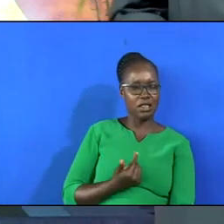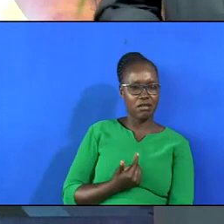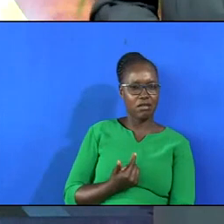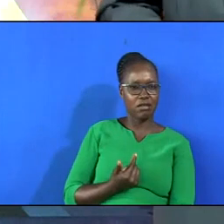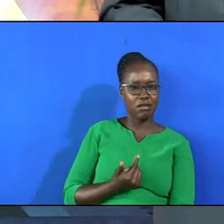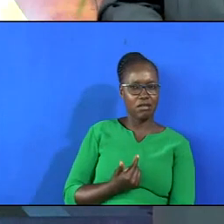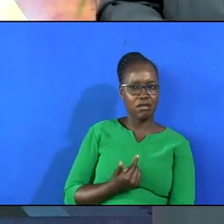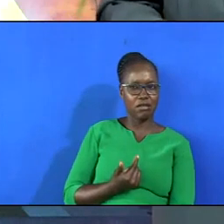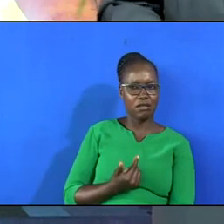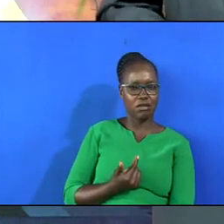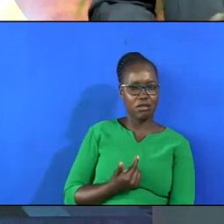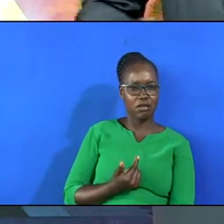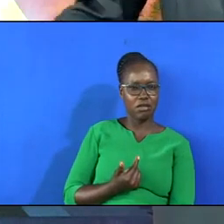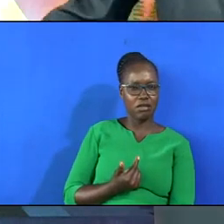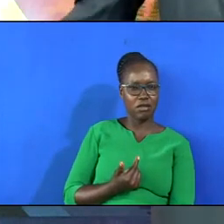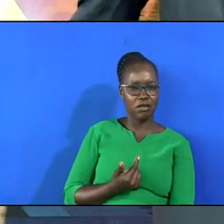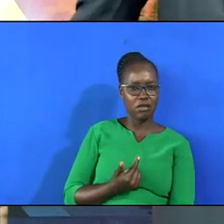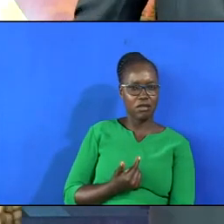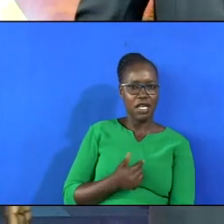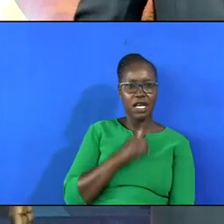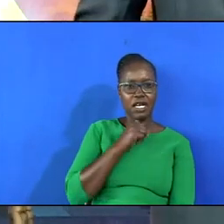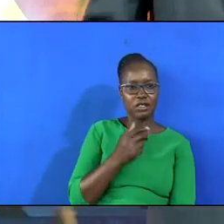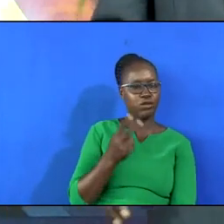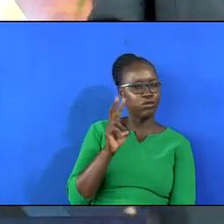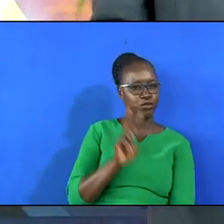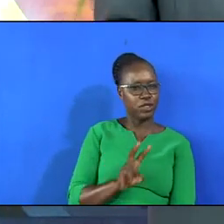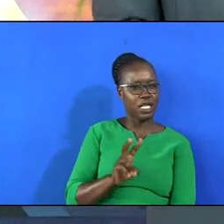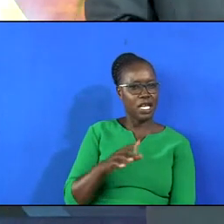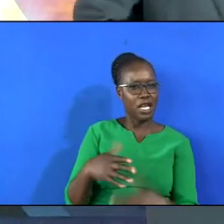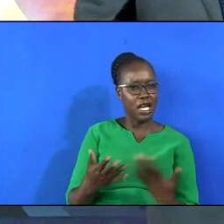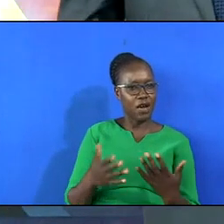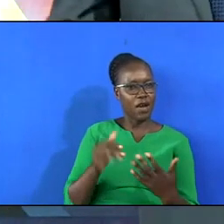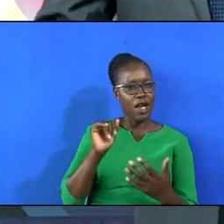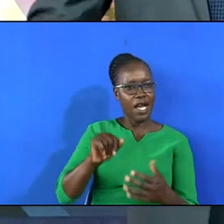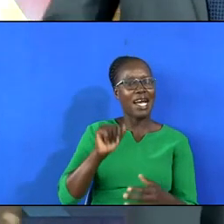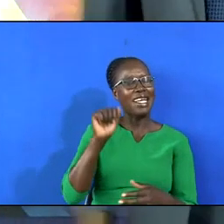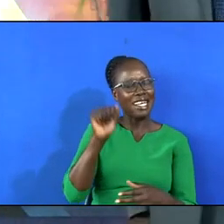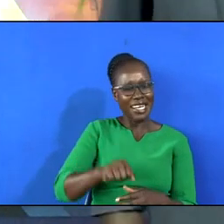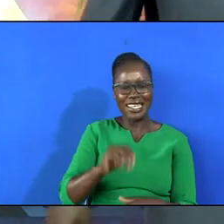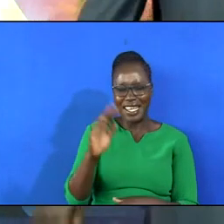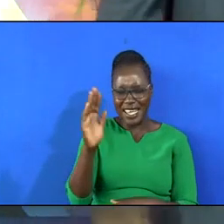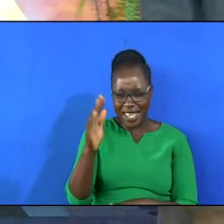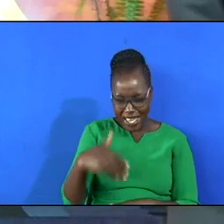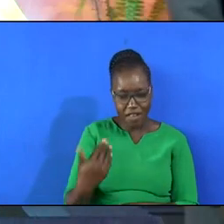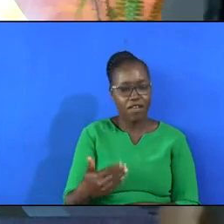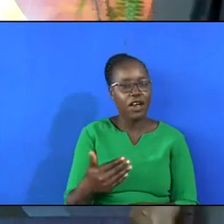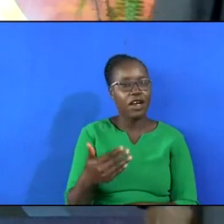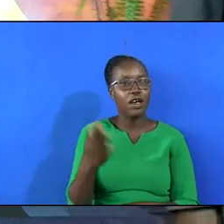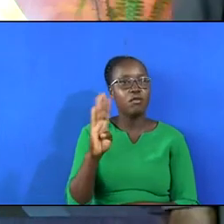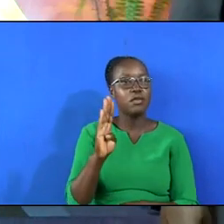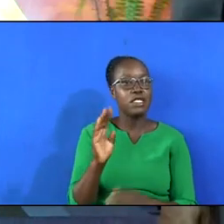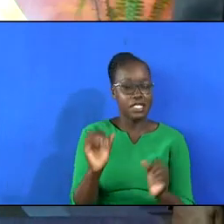I don't see how I can ever be saved.